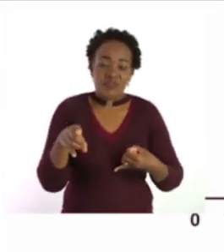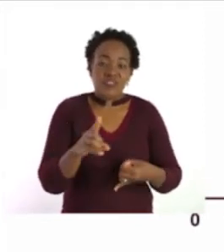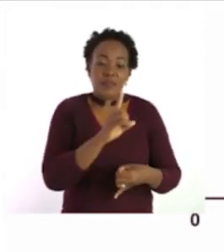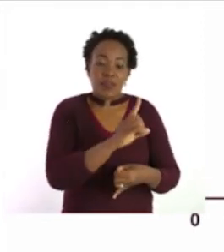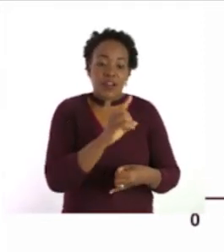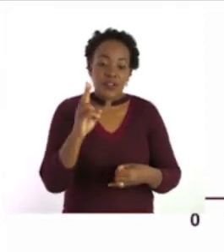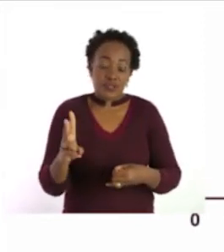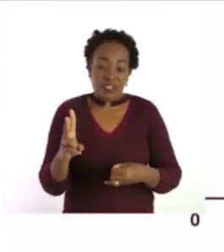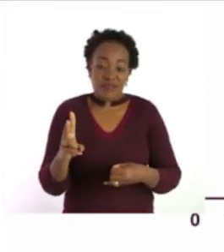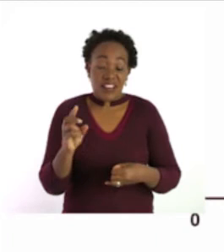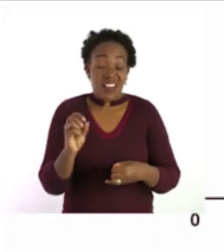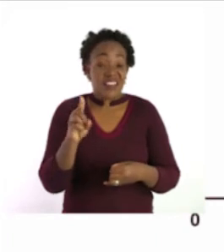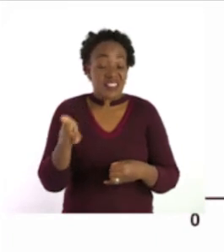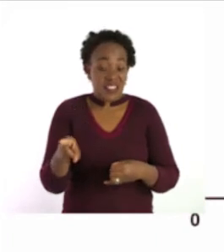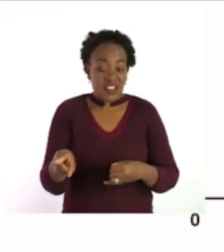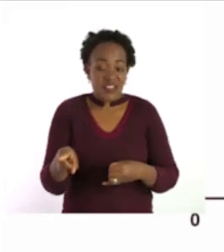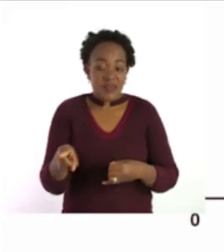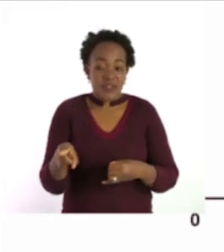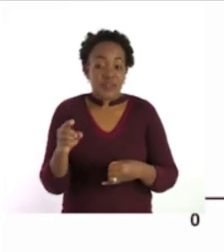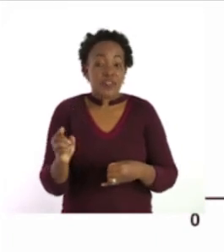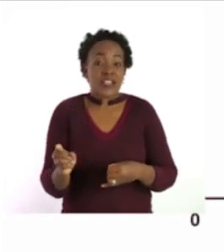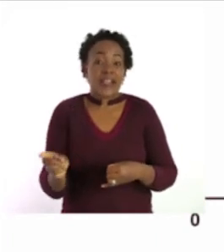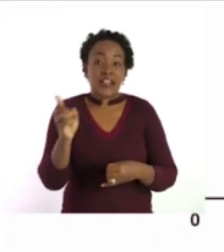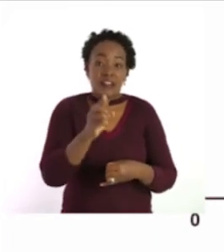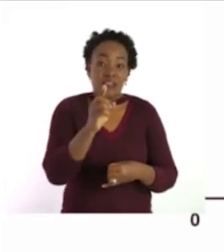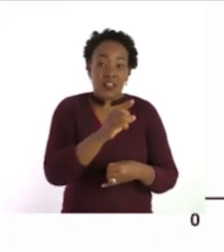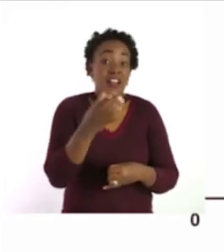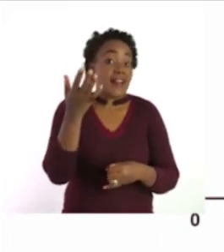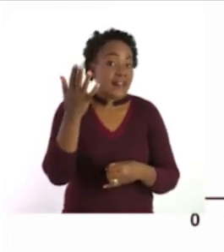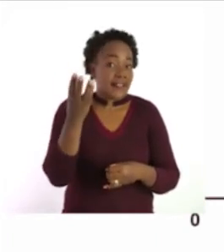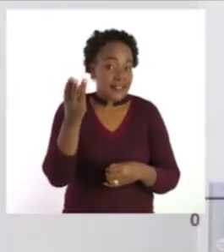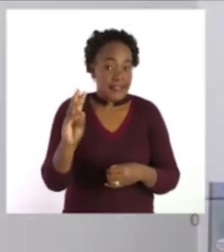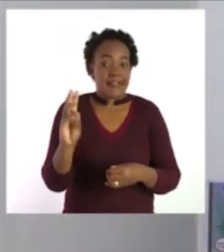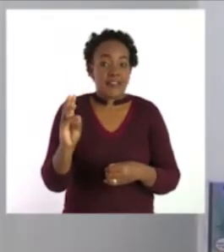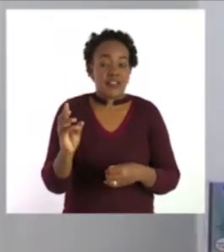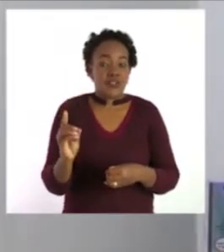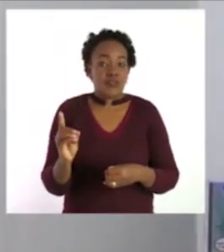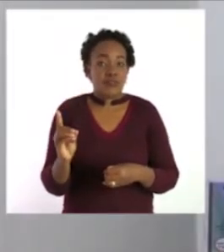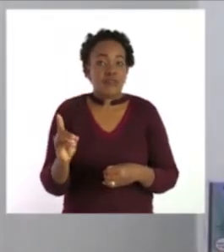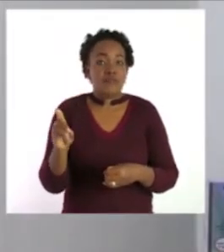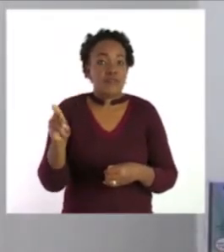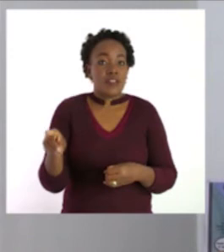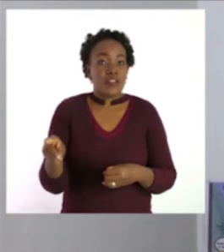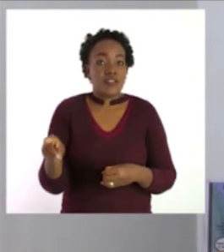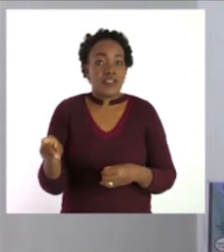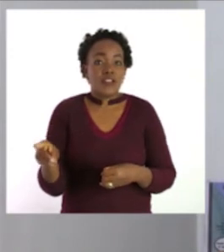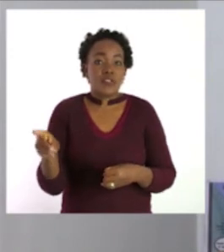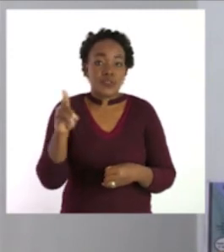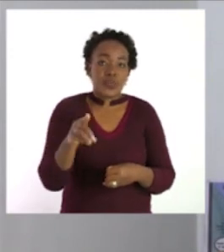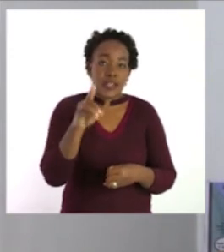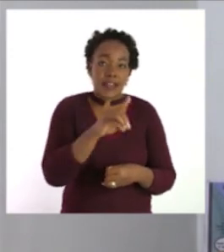4, 5, 6. So, our